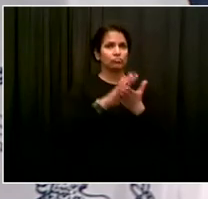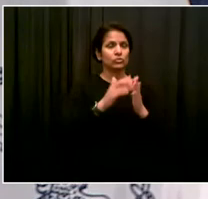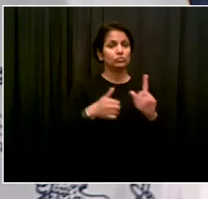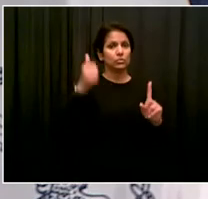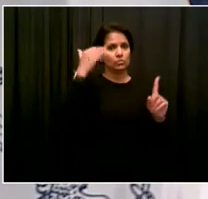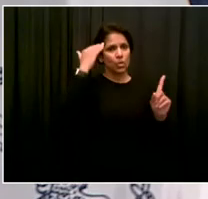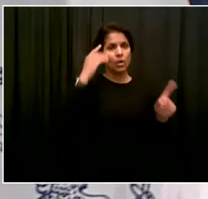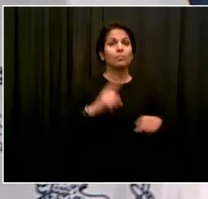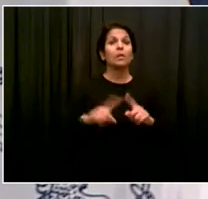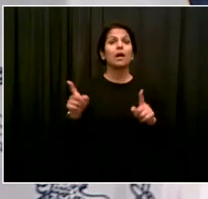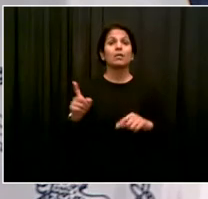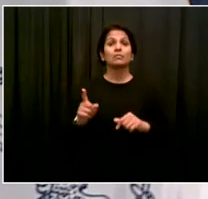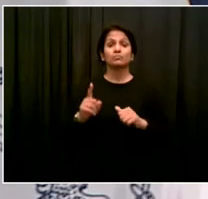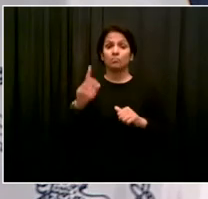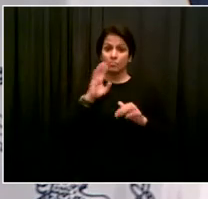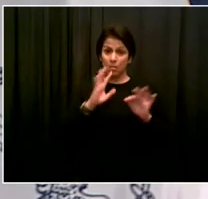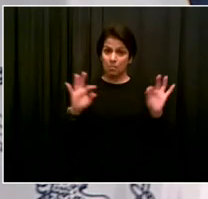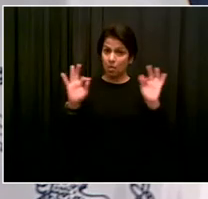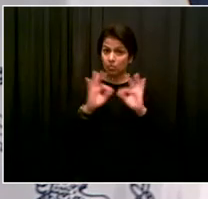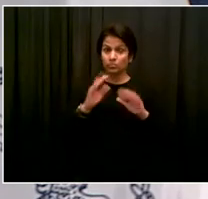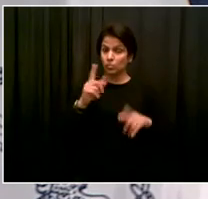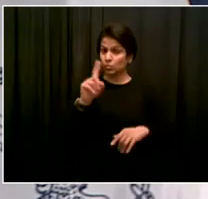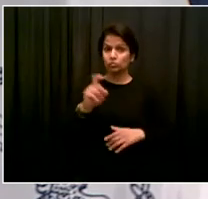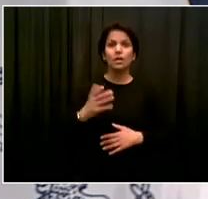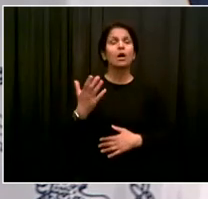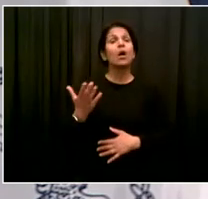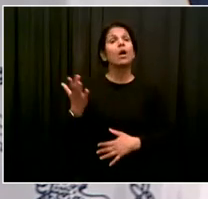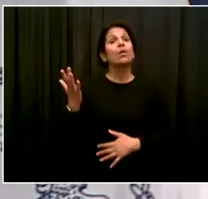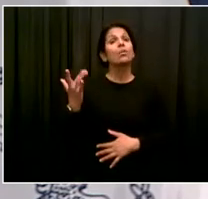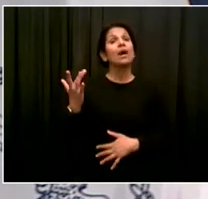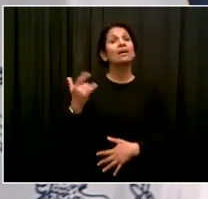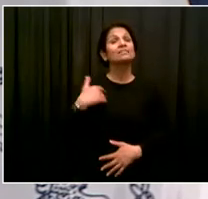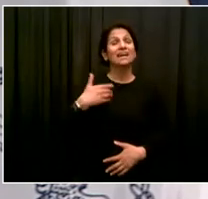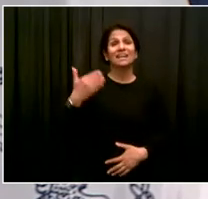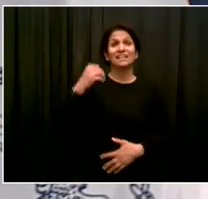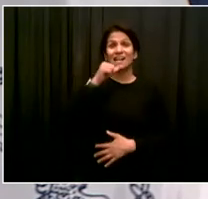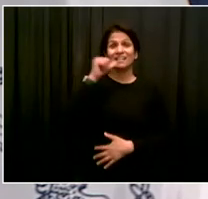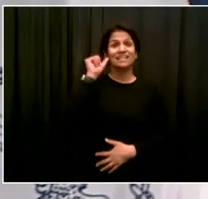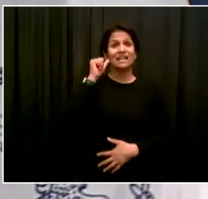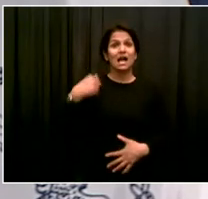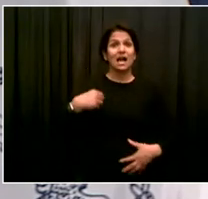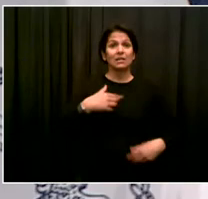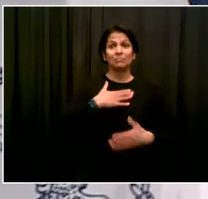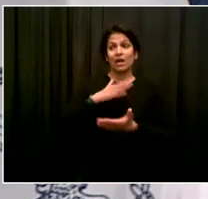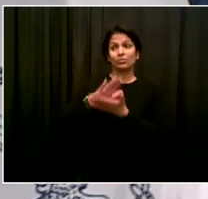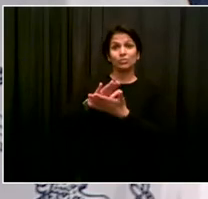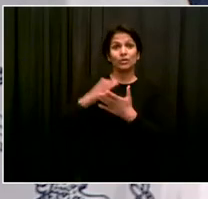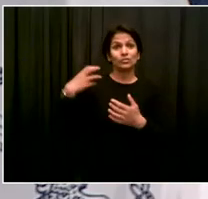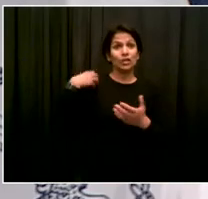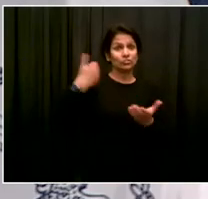the chancellor and I were just having an animated discussion yesterday at the DOE cabinet meeting